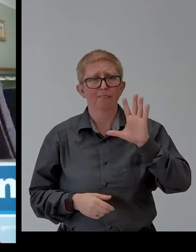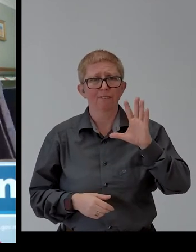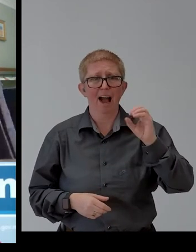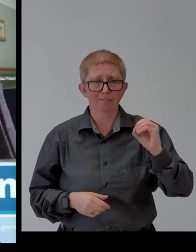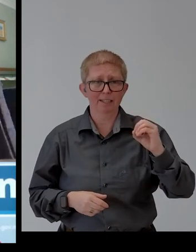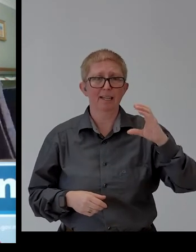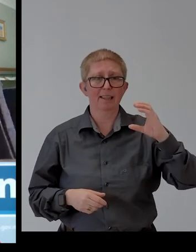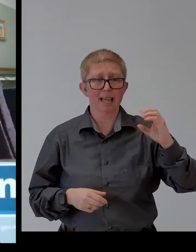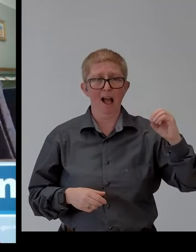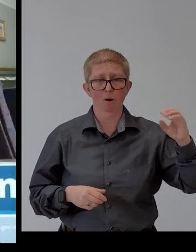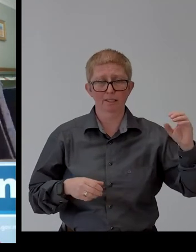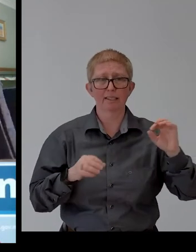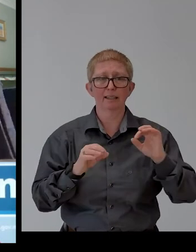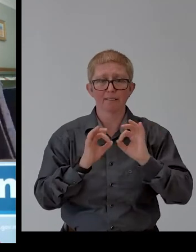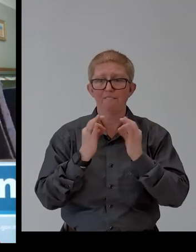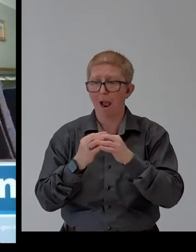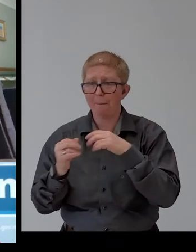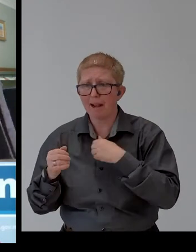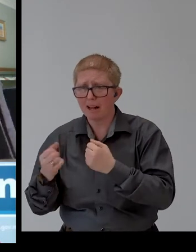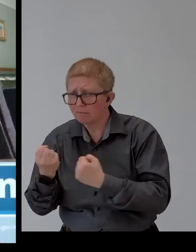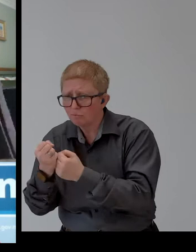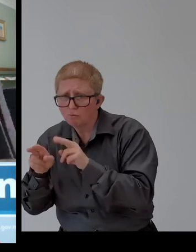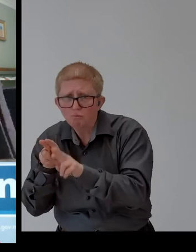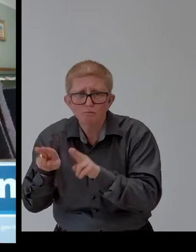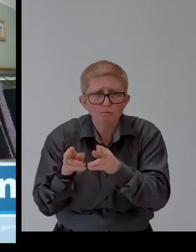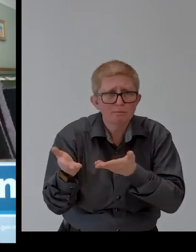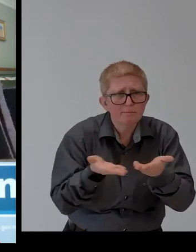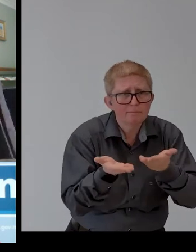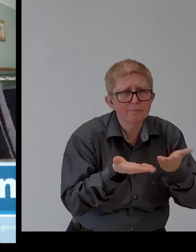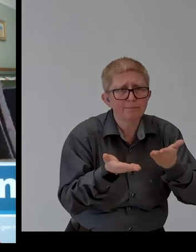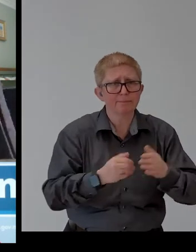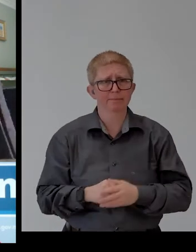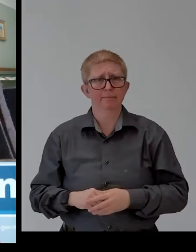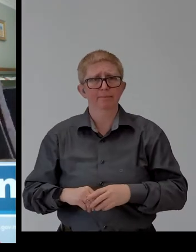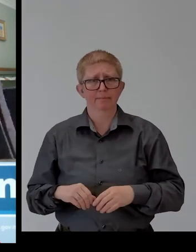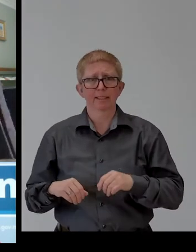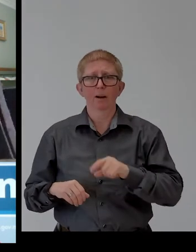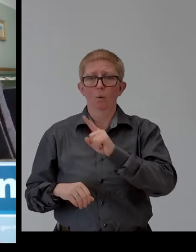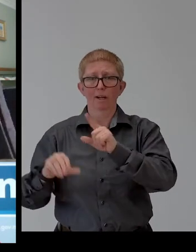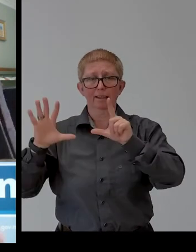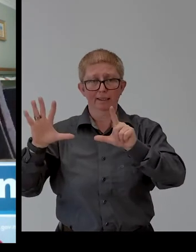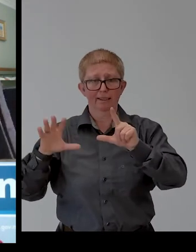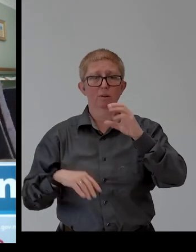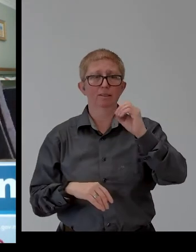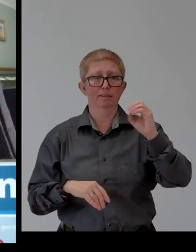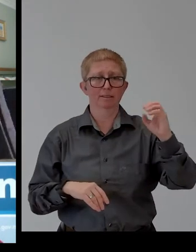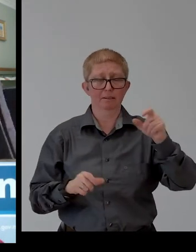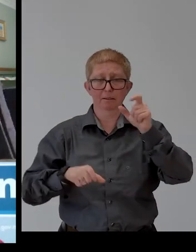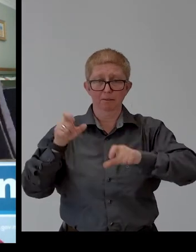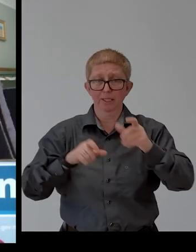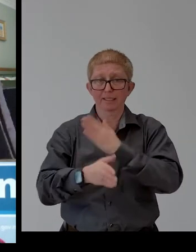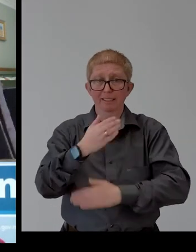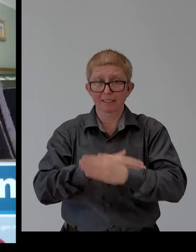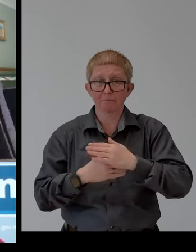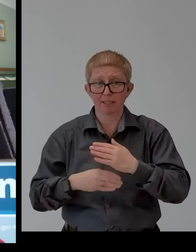17,000 persons with disabilities to build a dignified life through Naman financial